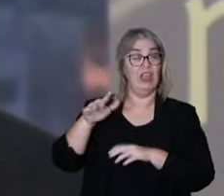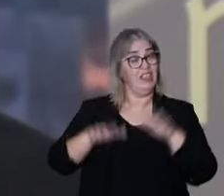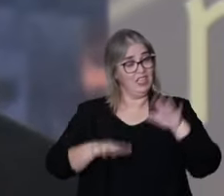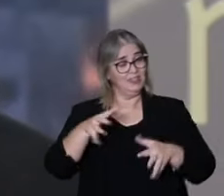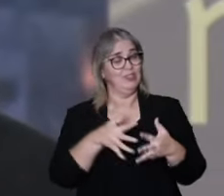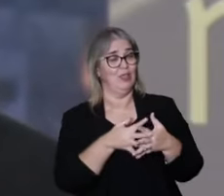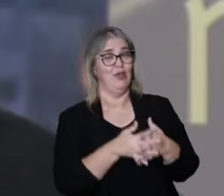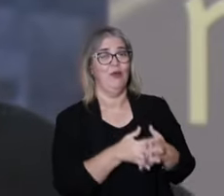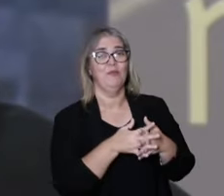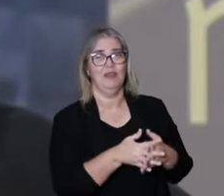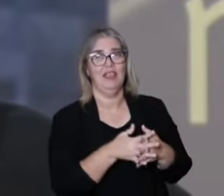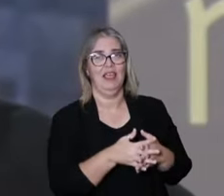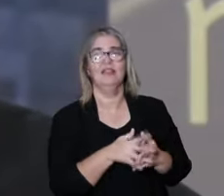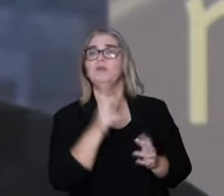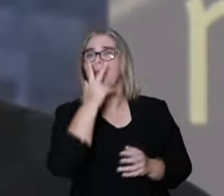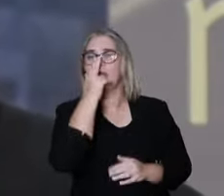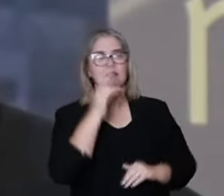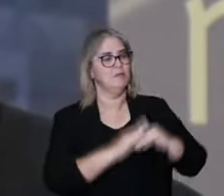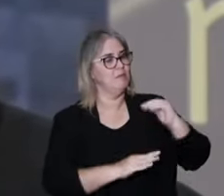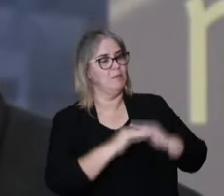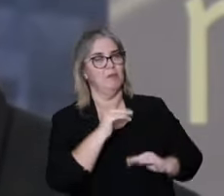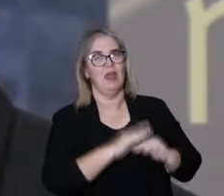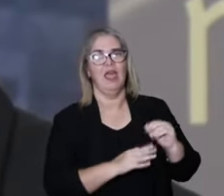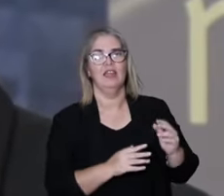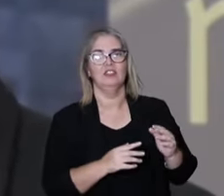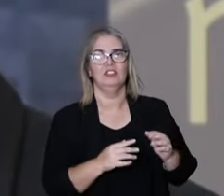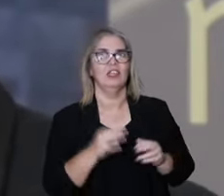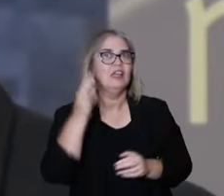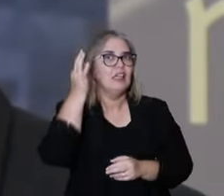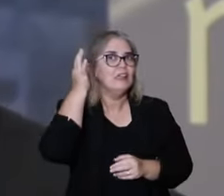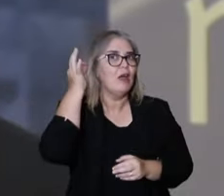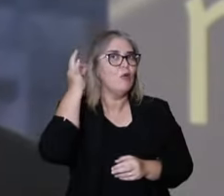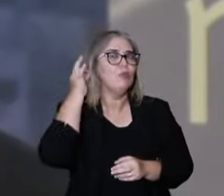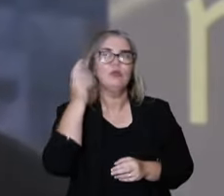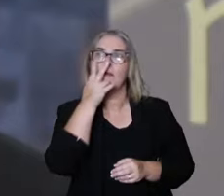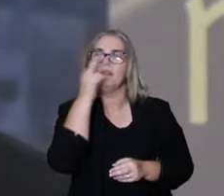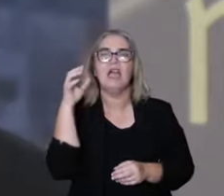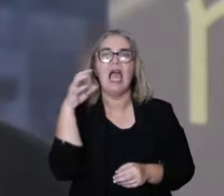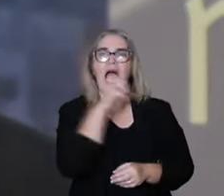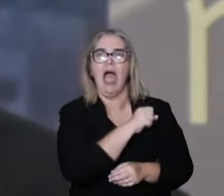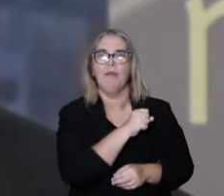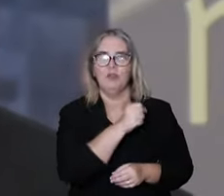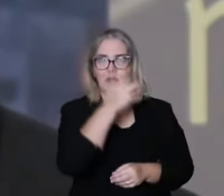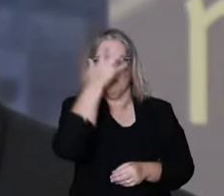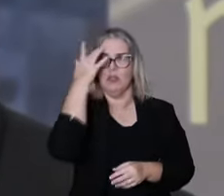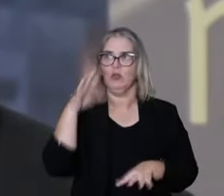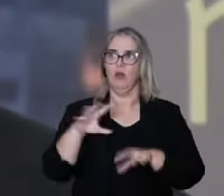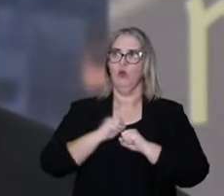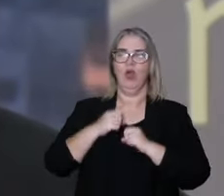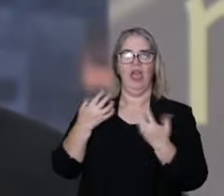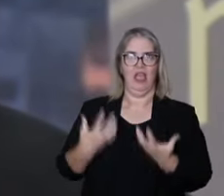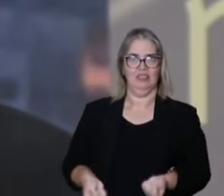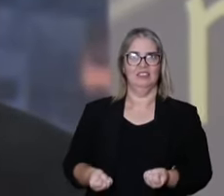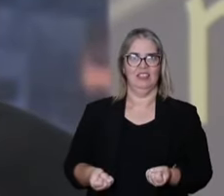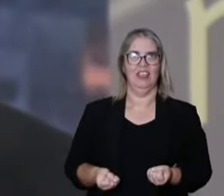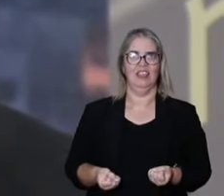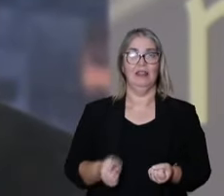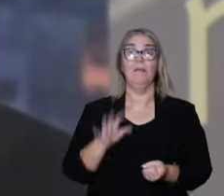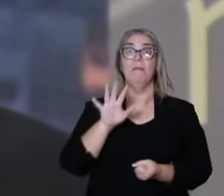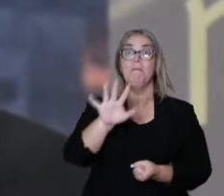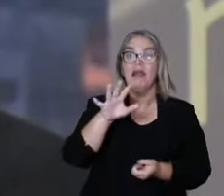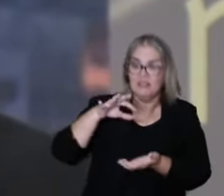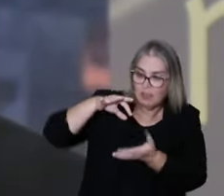So this is a little bit more complicated. And sometimes the techniques, the practices of acupuncture can